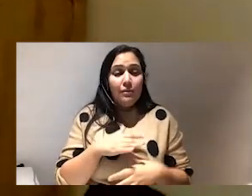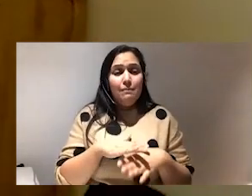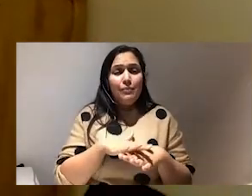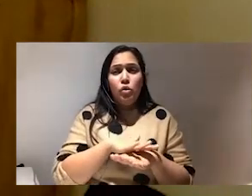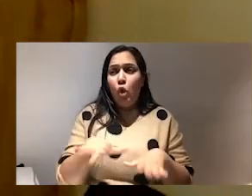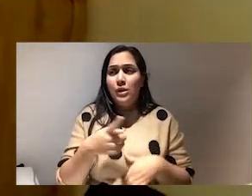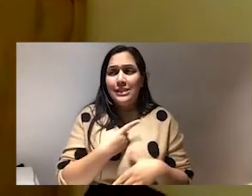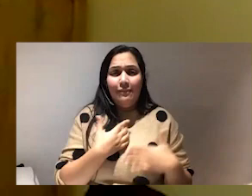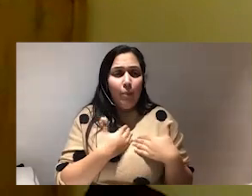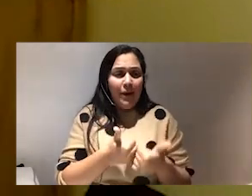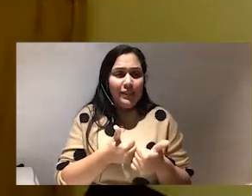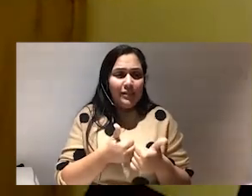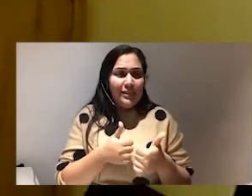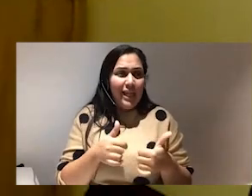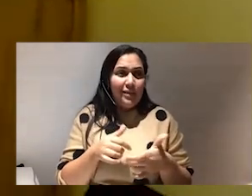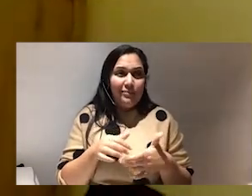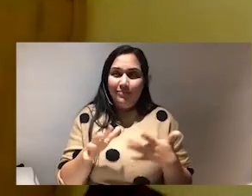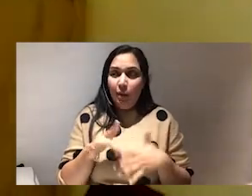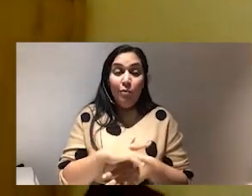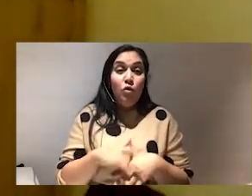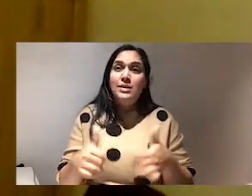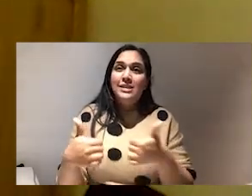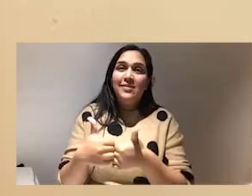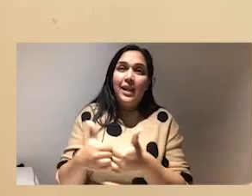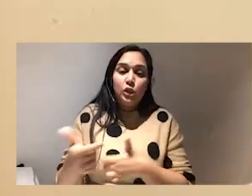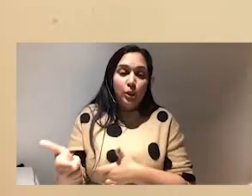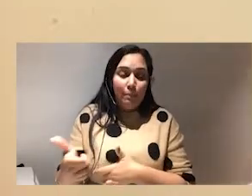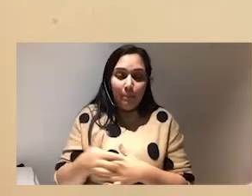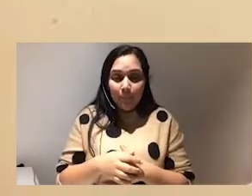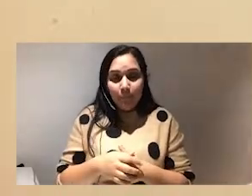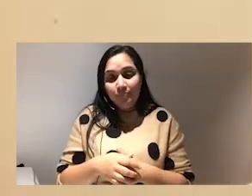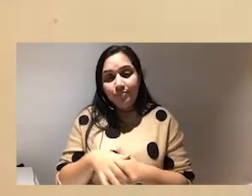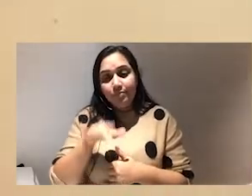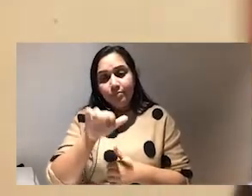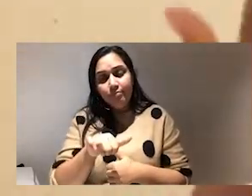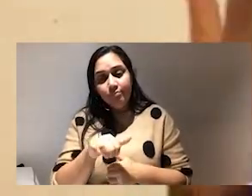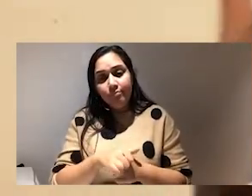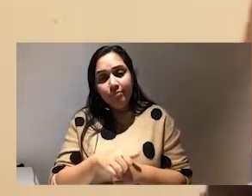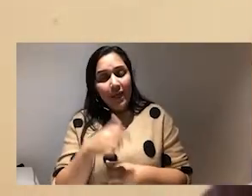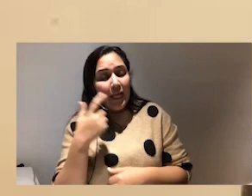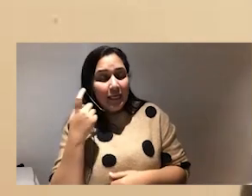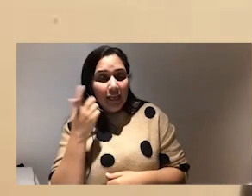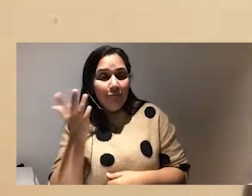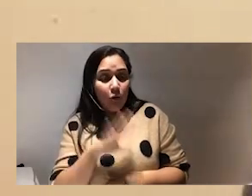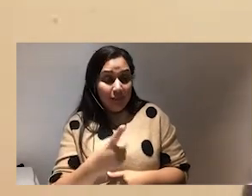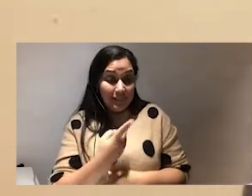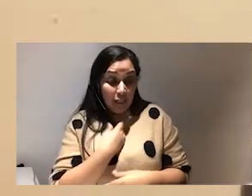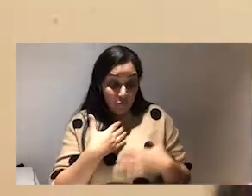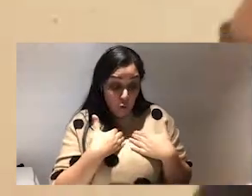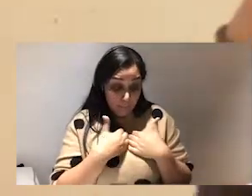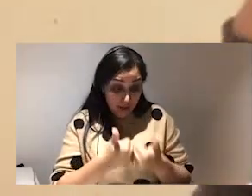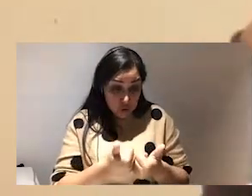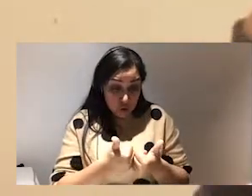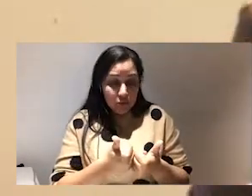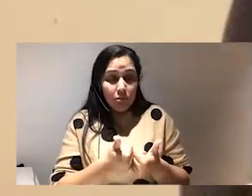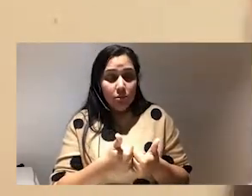just performative allyship if anything and I think from from self-compassion that allows